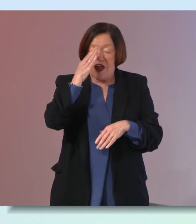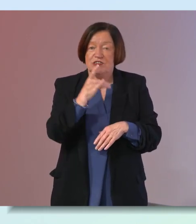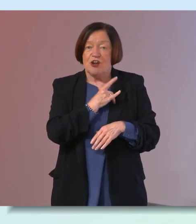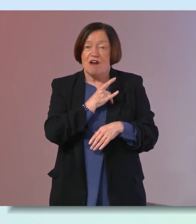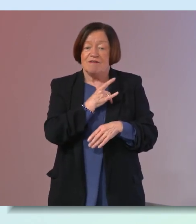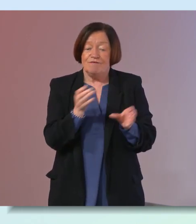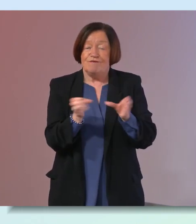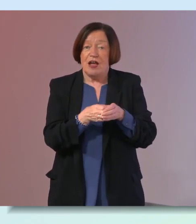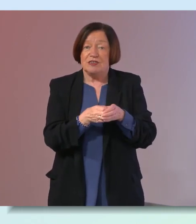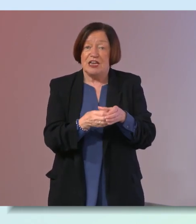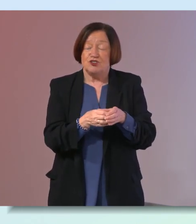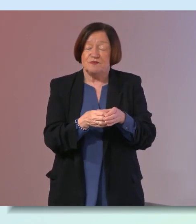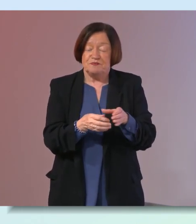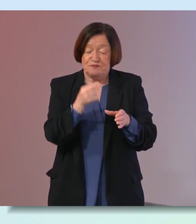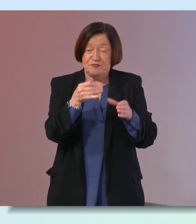foundation